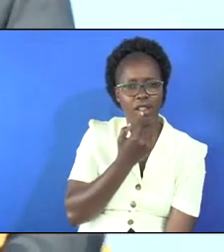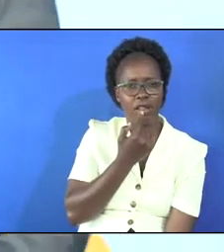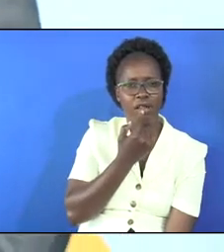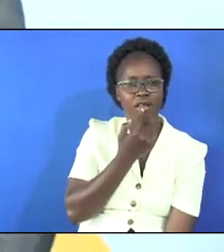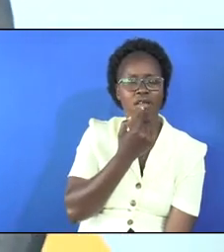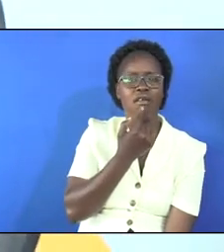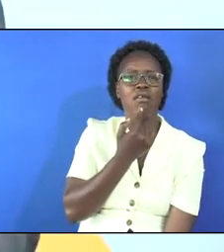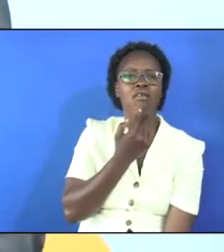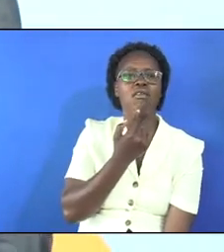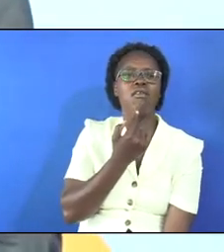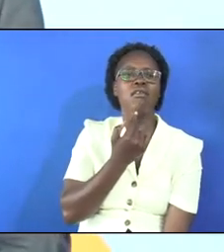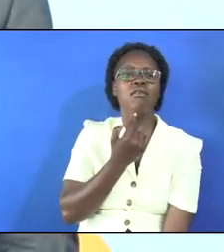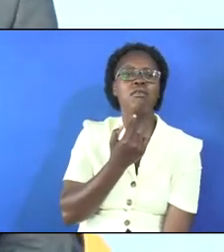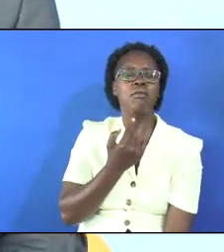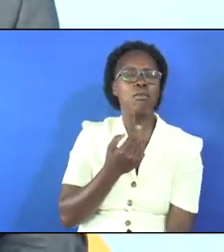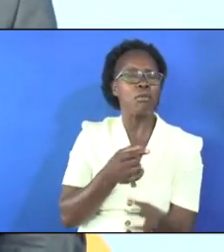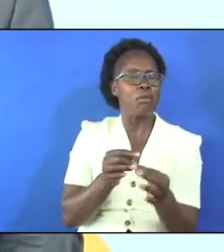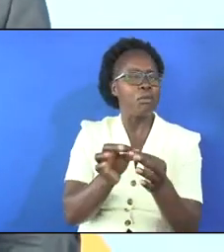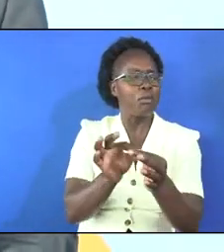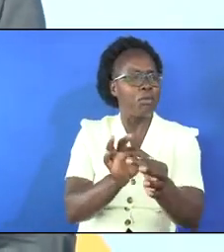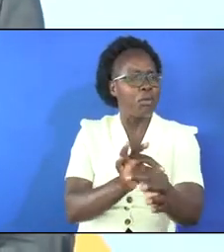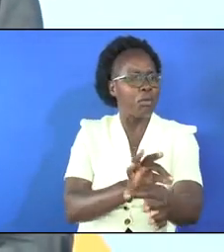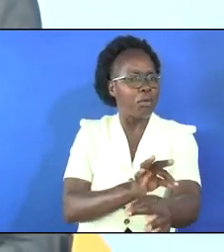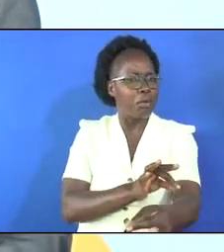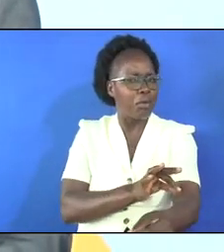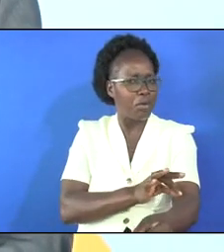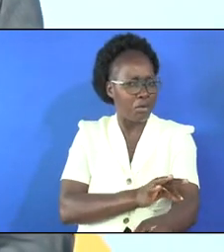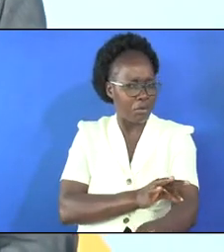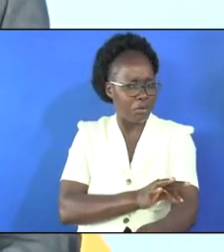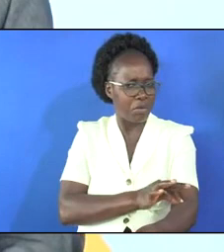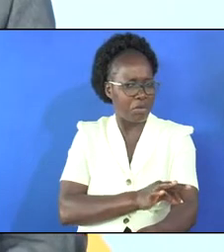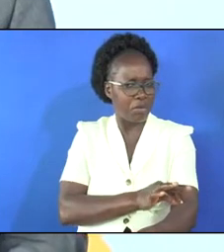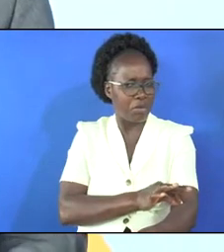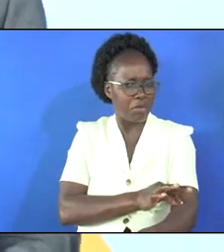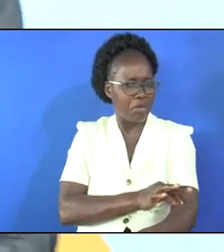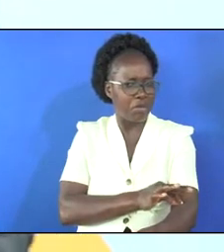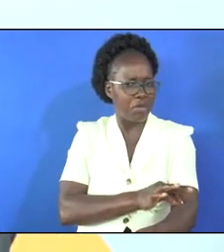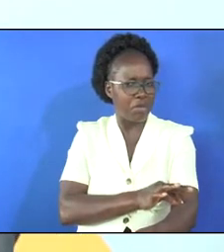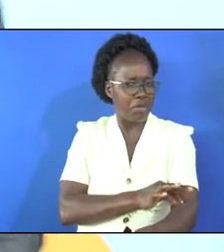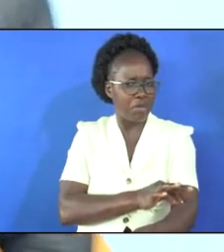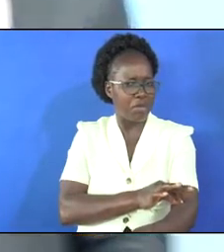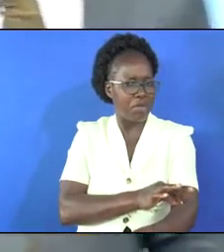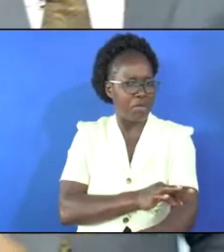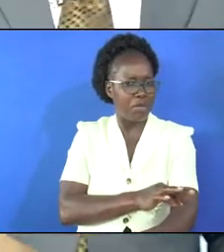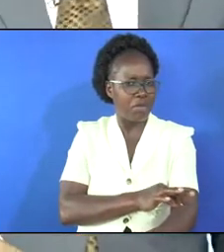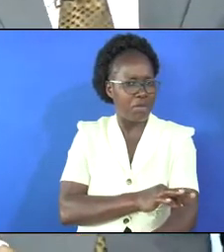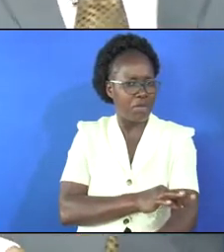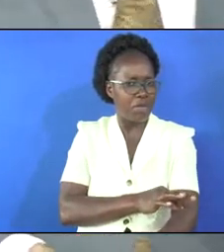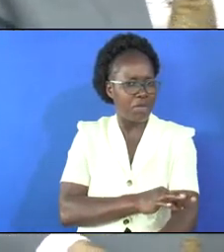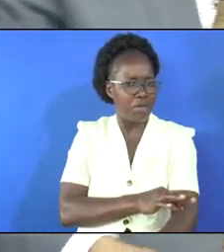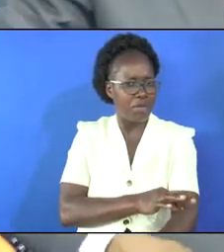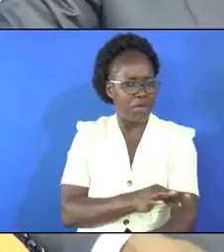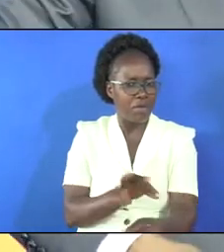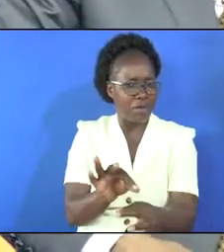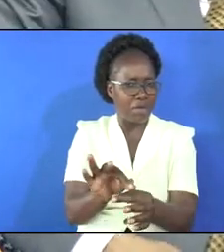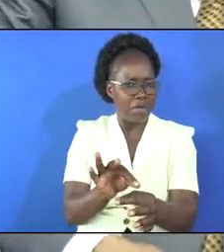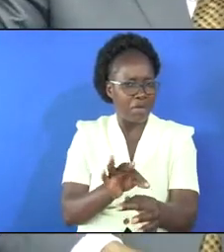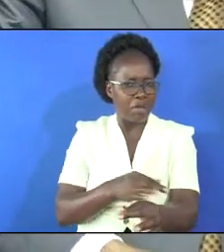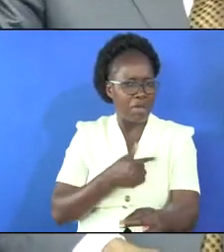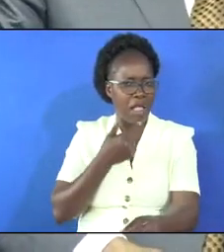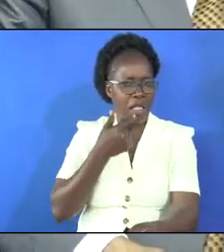is long enough it is not something small you see here the tongue is long enough it was hanging somewhere here the tongue